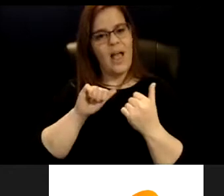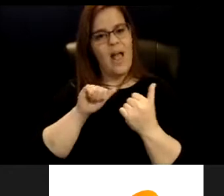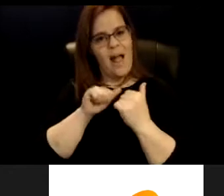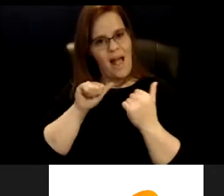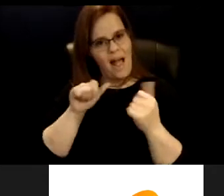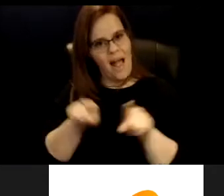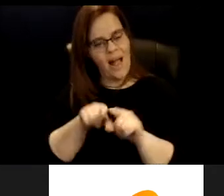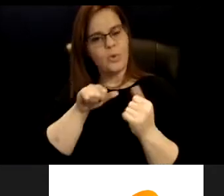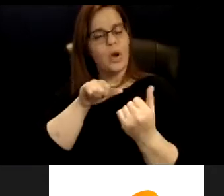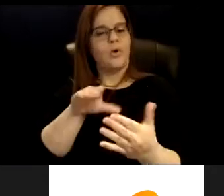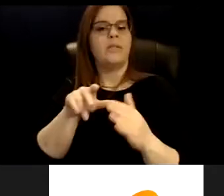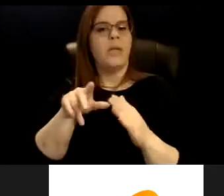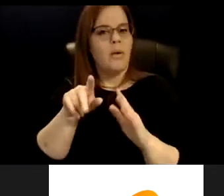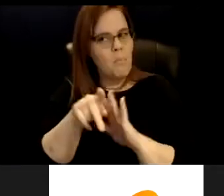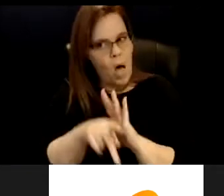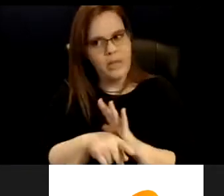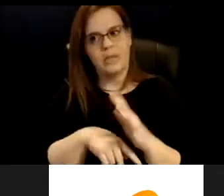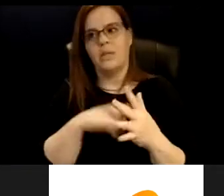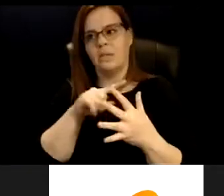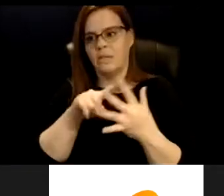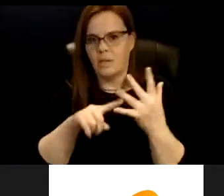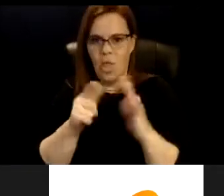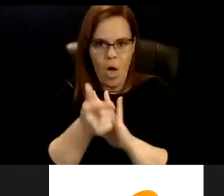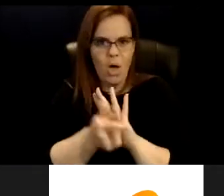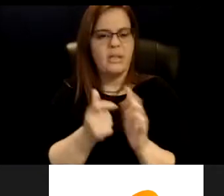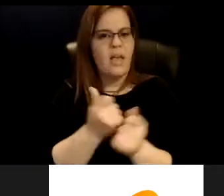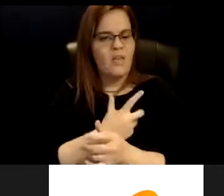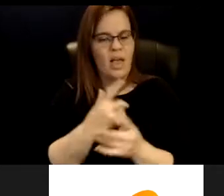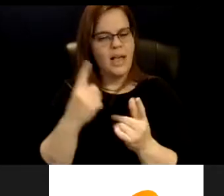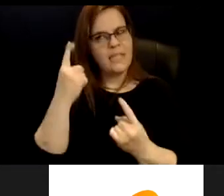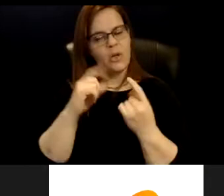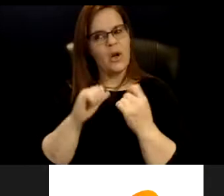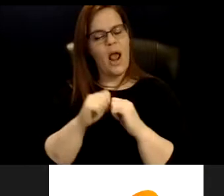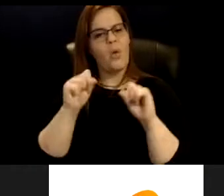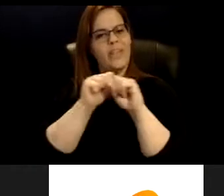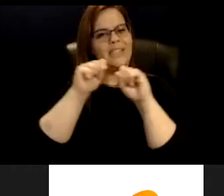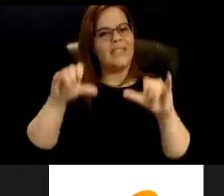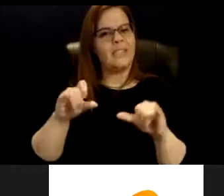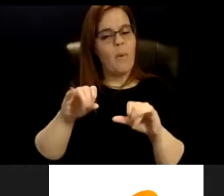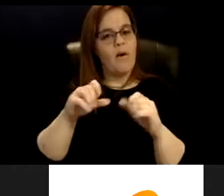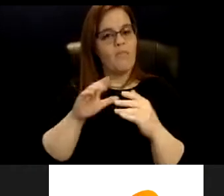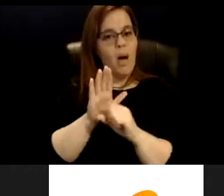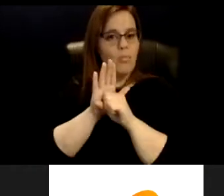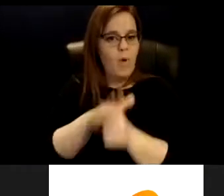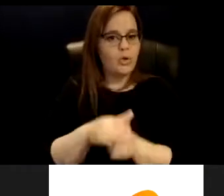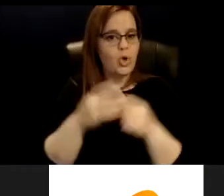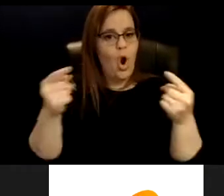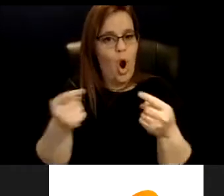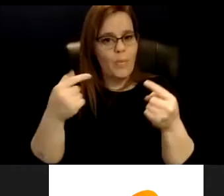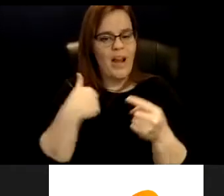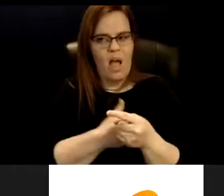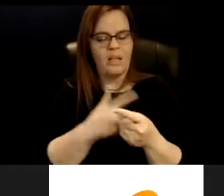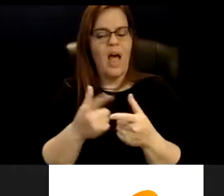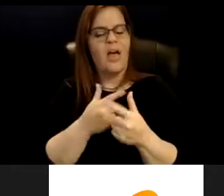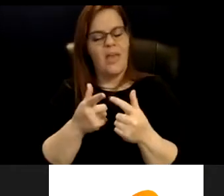actions that we have, considering the ways that the systems of oppression are harming us and that we are also bouncing back,